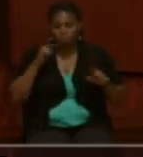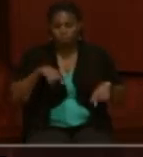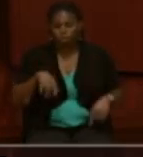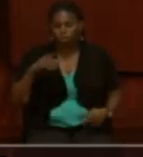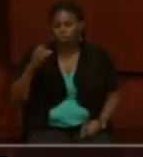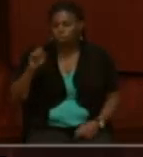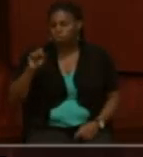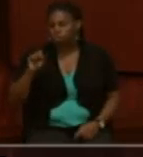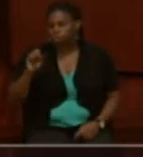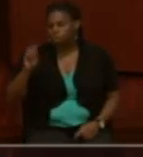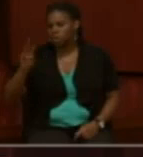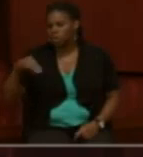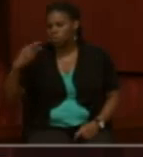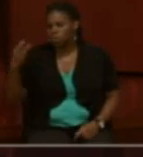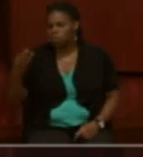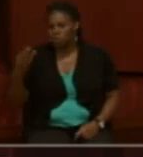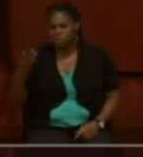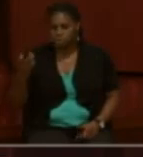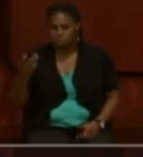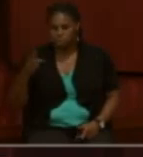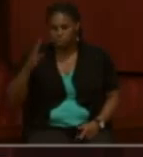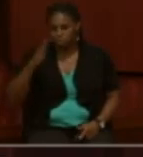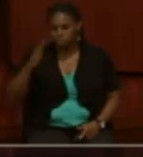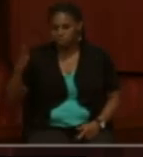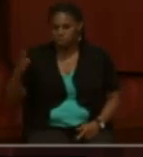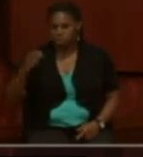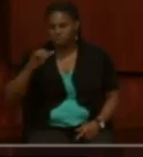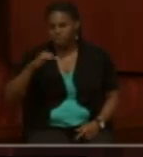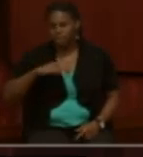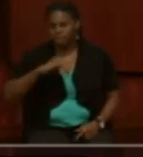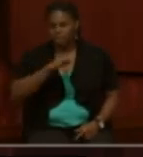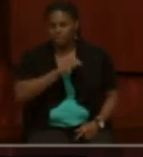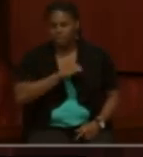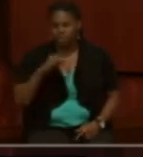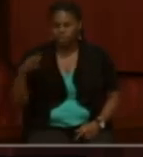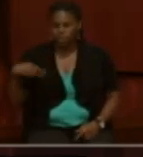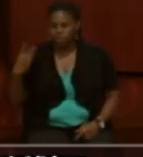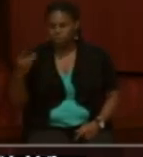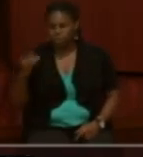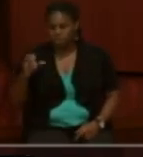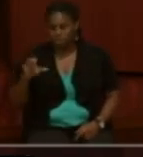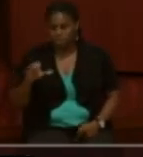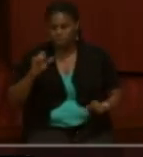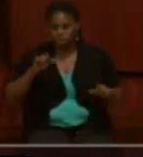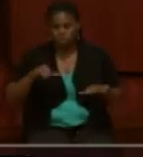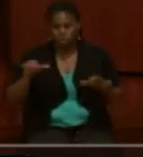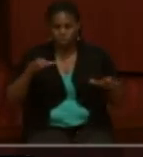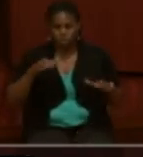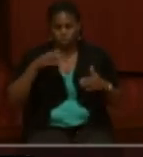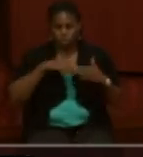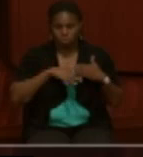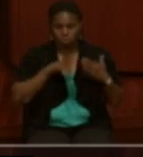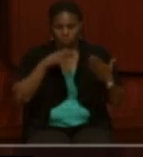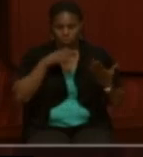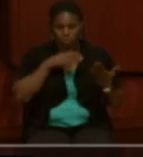Kansas City or Fort Worth or Boston, Atlanta, D.C., you can view these in person online for free.